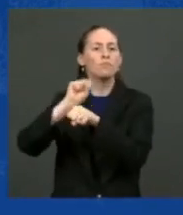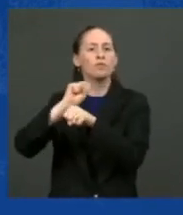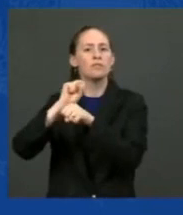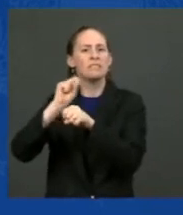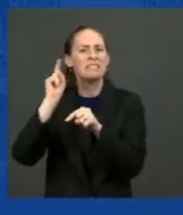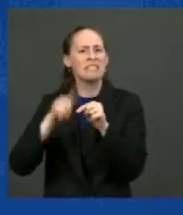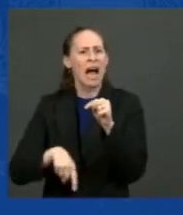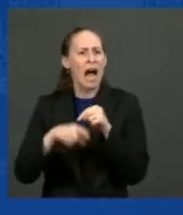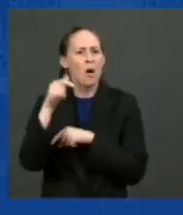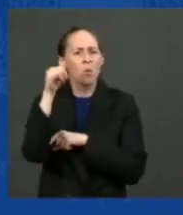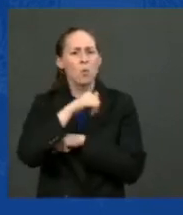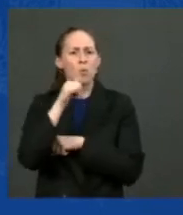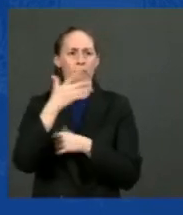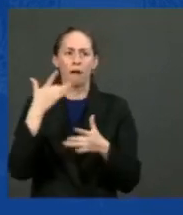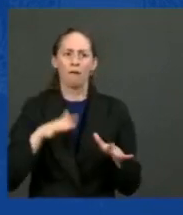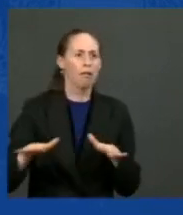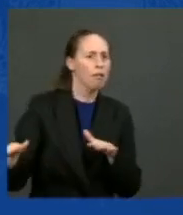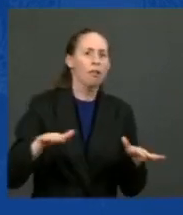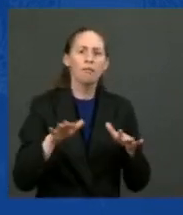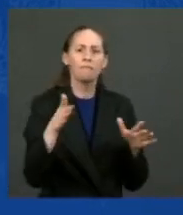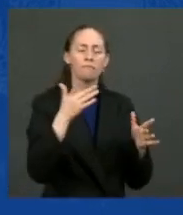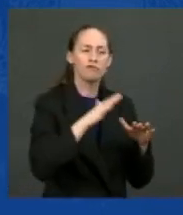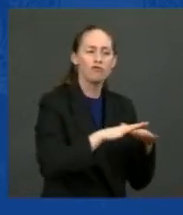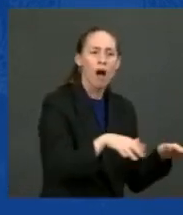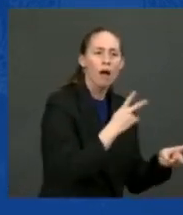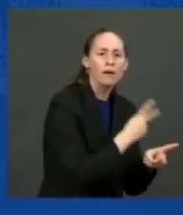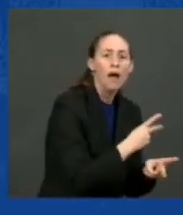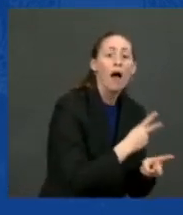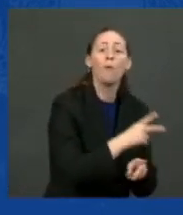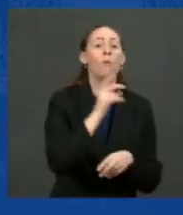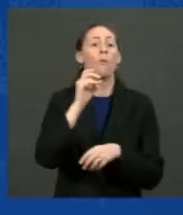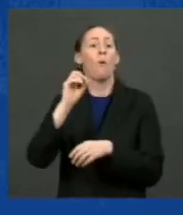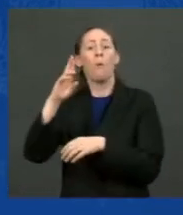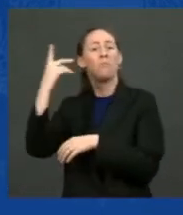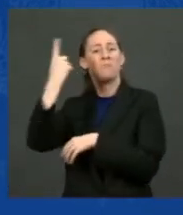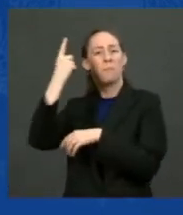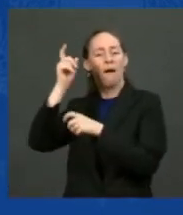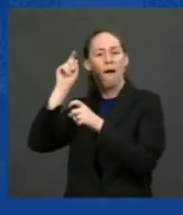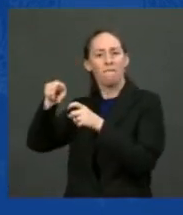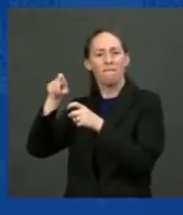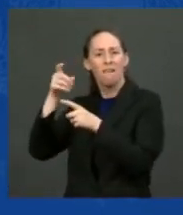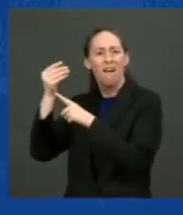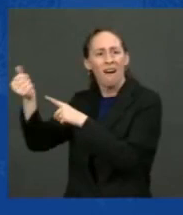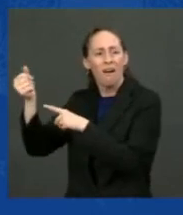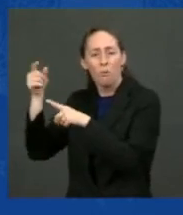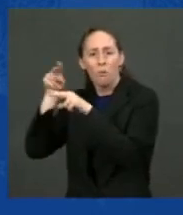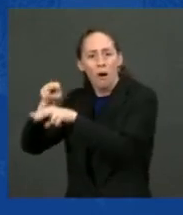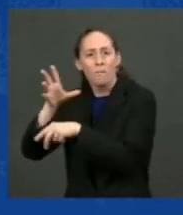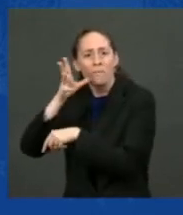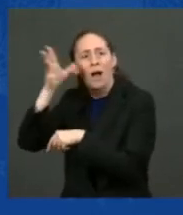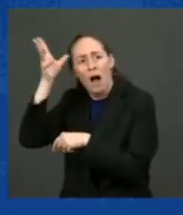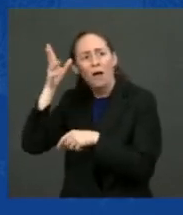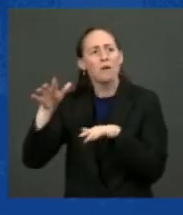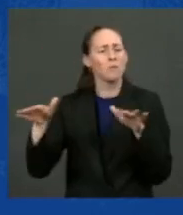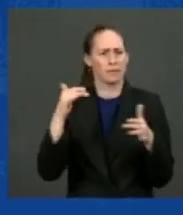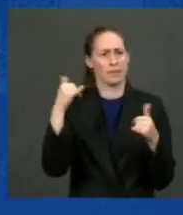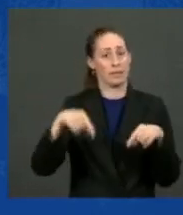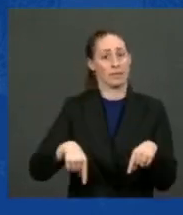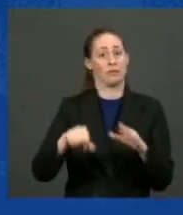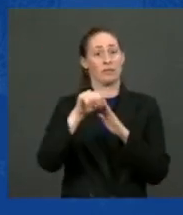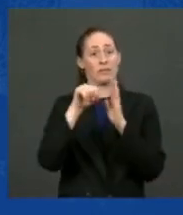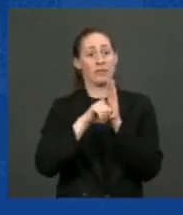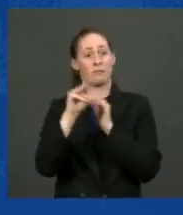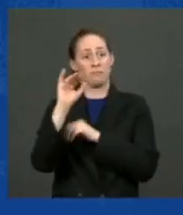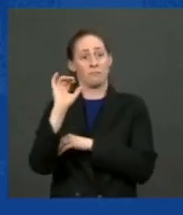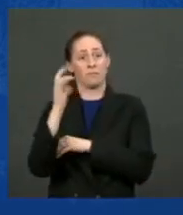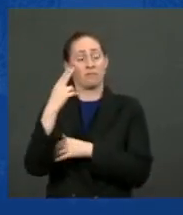can't afford the cost of child care or elder care and have to stay home. For example, here in Michigan, the average two-parent family